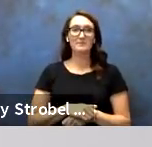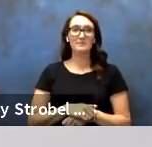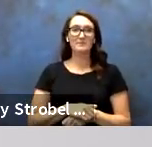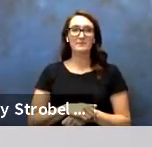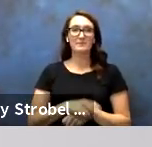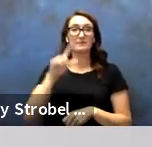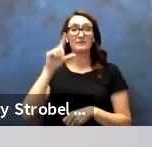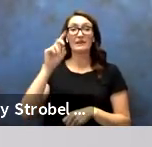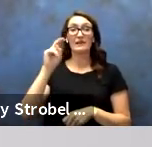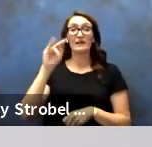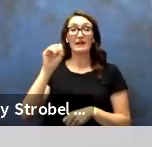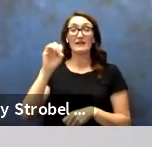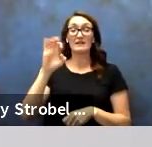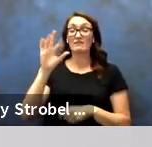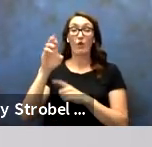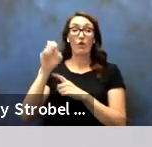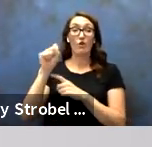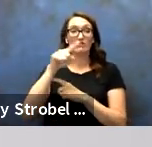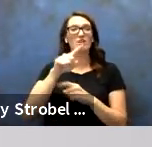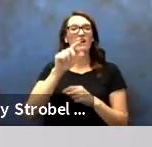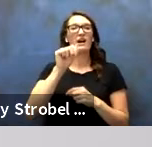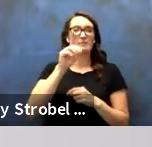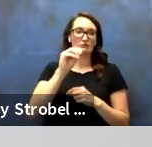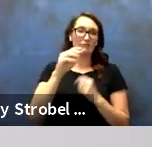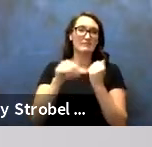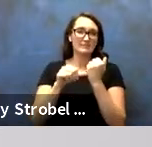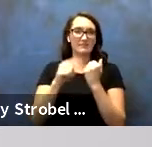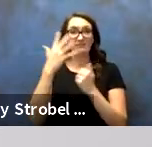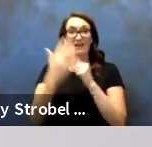Denise Flores, Administrative Assistant, five years.